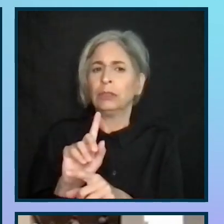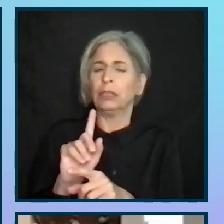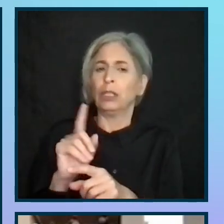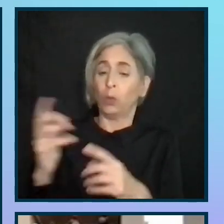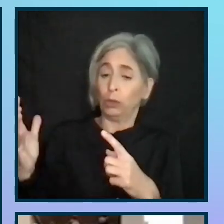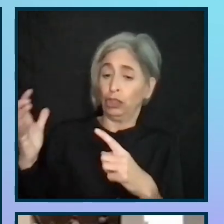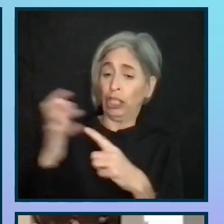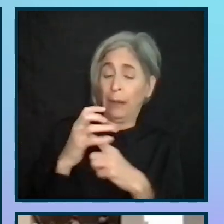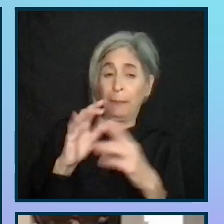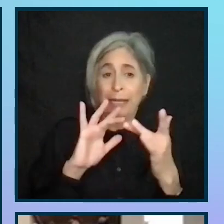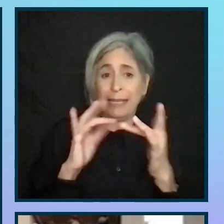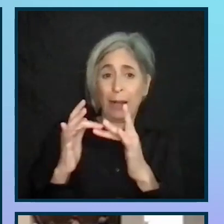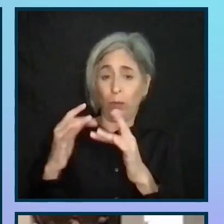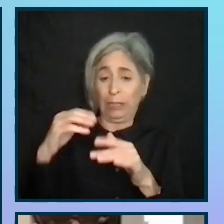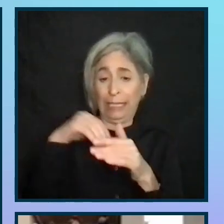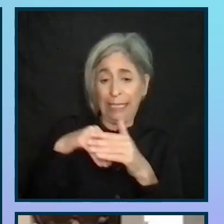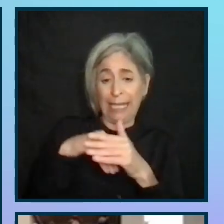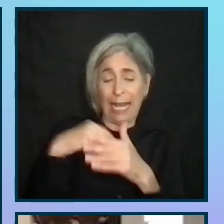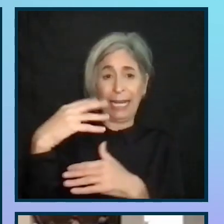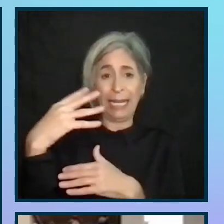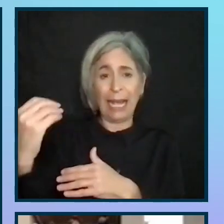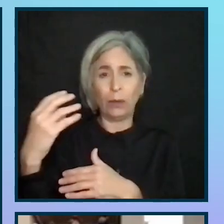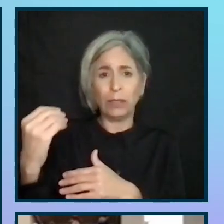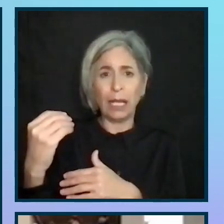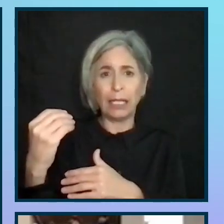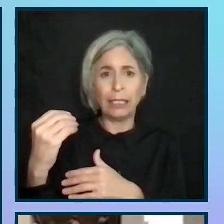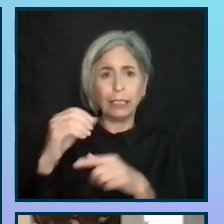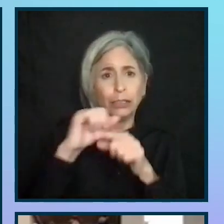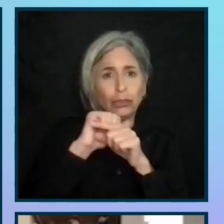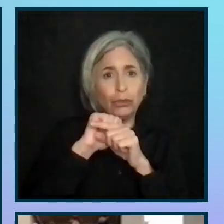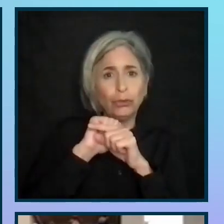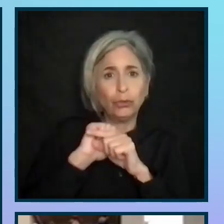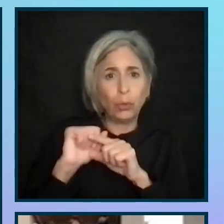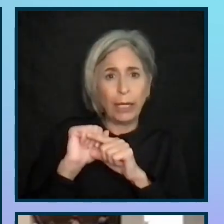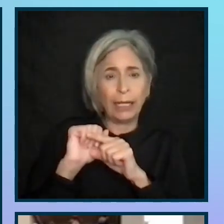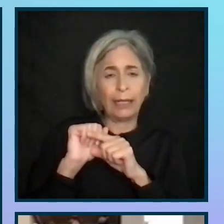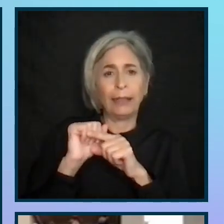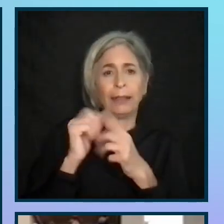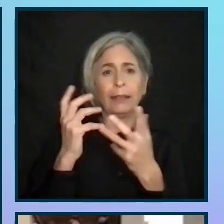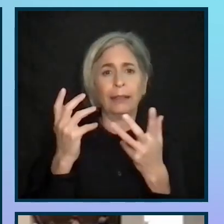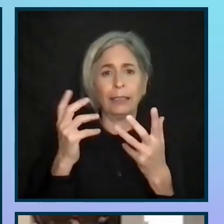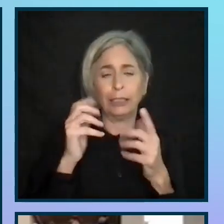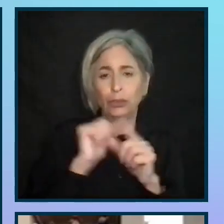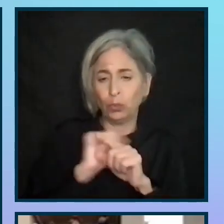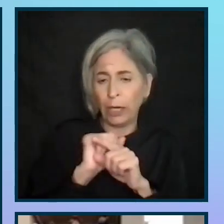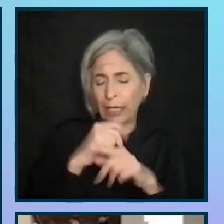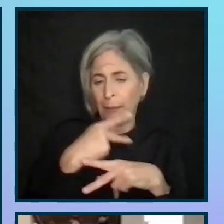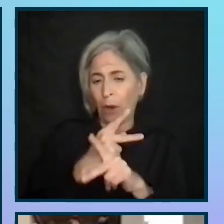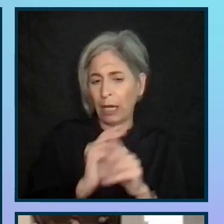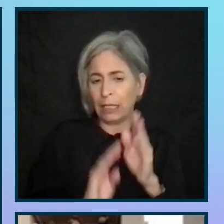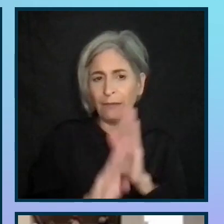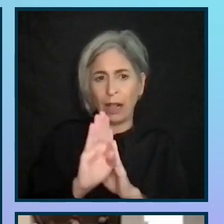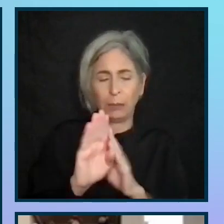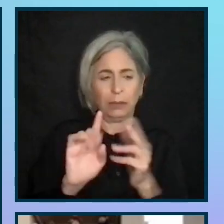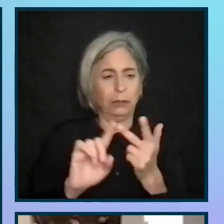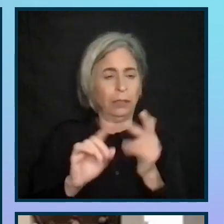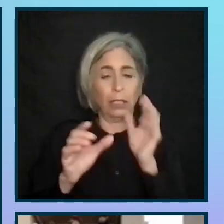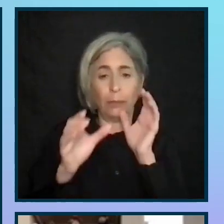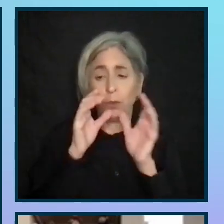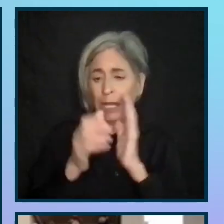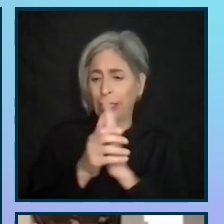Champions Network and outside. Training on understanding access needs, training on product development, communication skills,